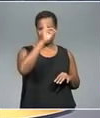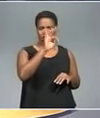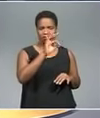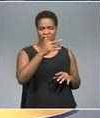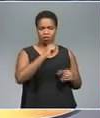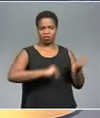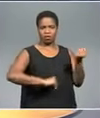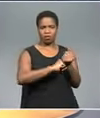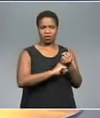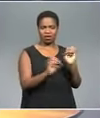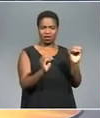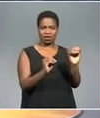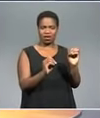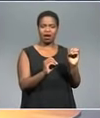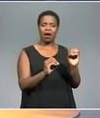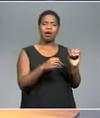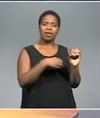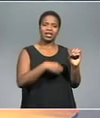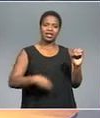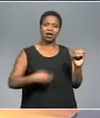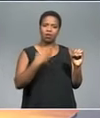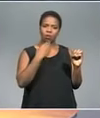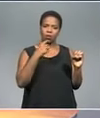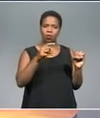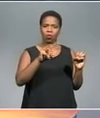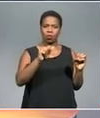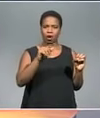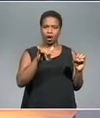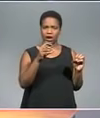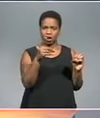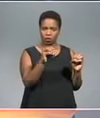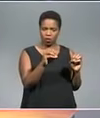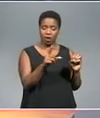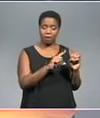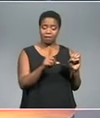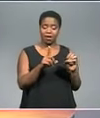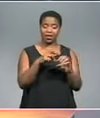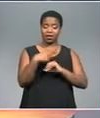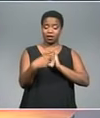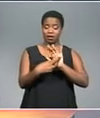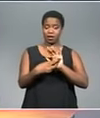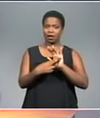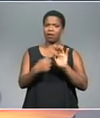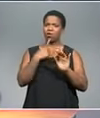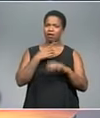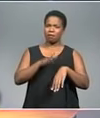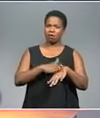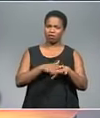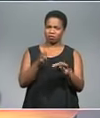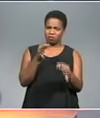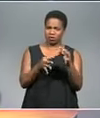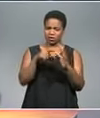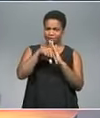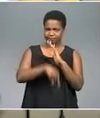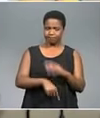They recognize opposition leader Juan Guido. But the ambassador believes this is about war and politics.